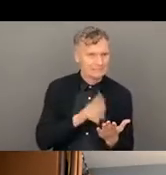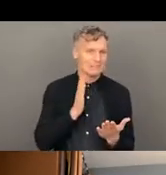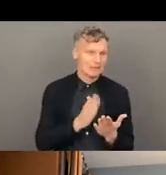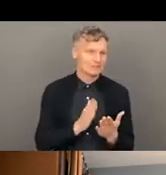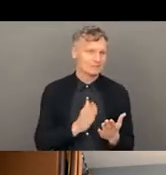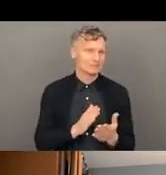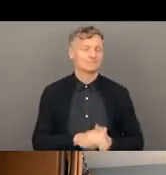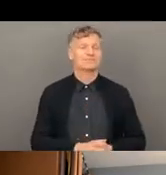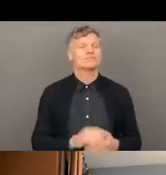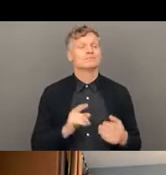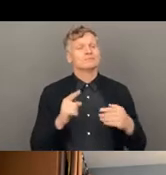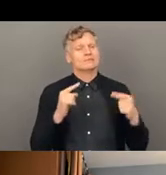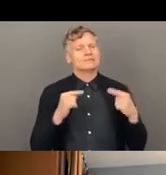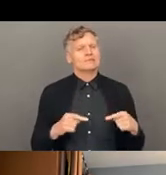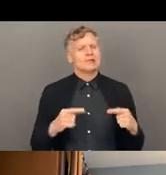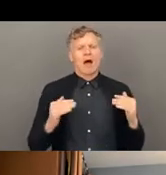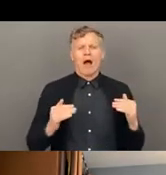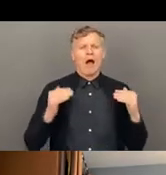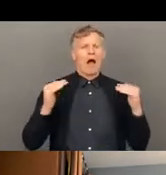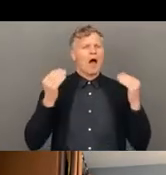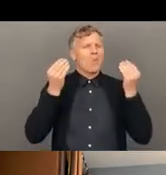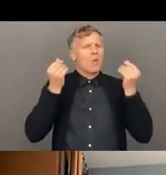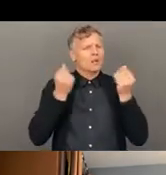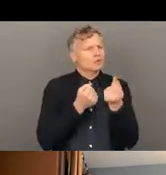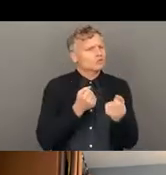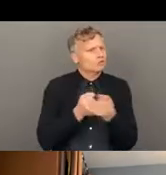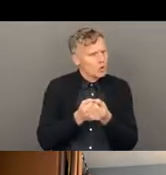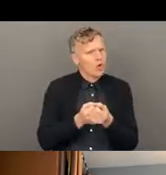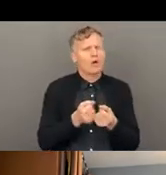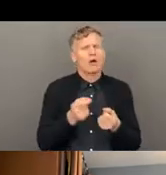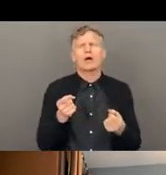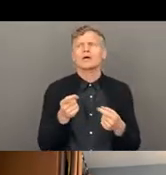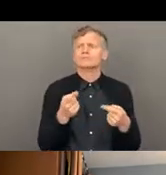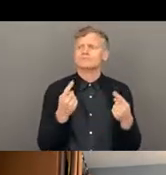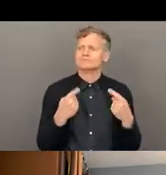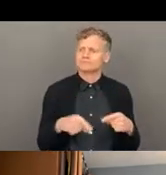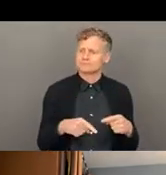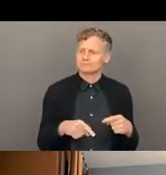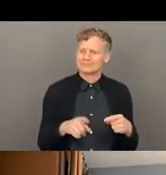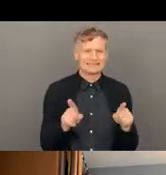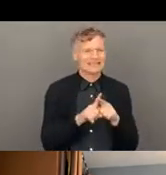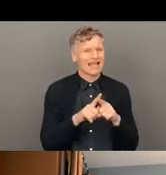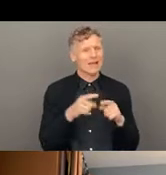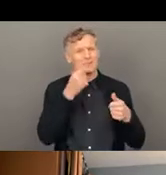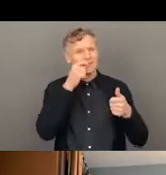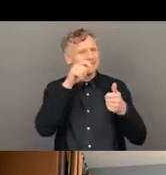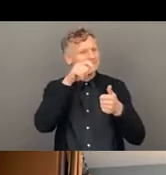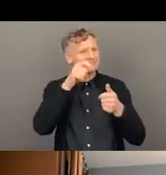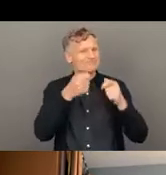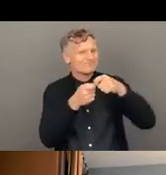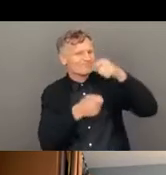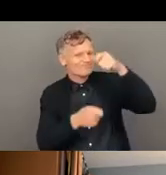And let me see. Yes, the, the indices we've mentioned already, but they would help you to develop your